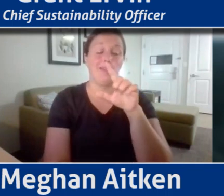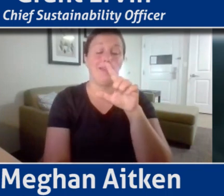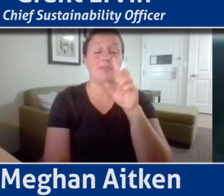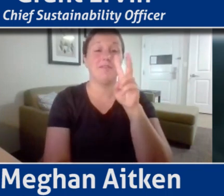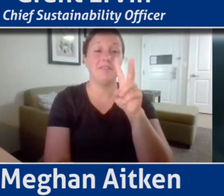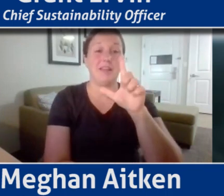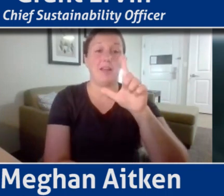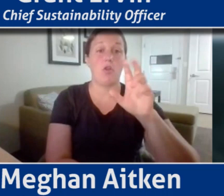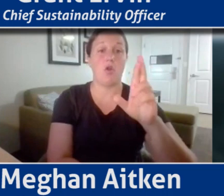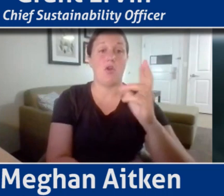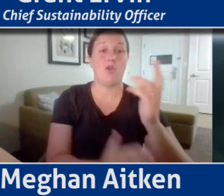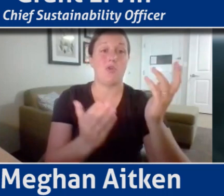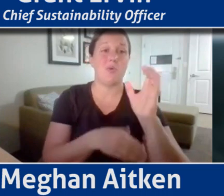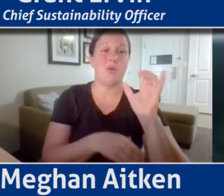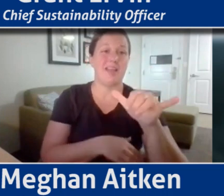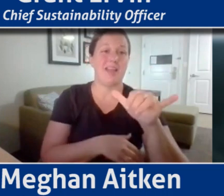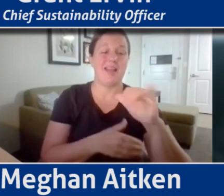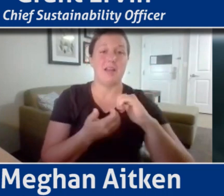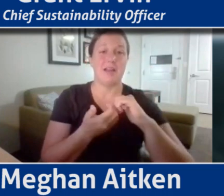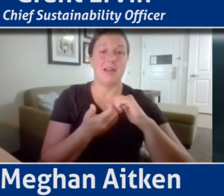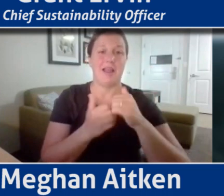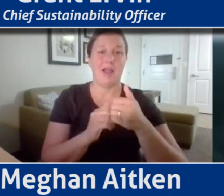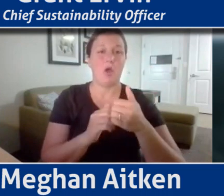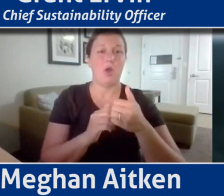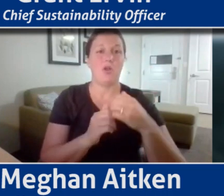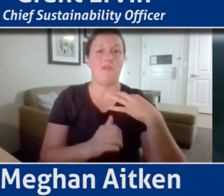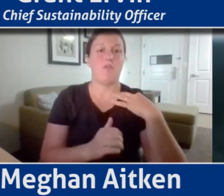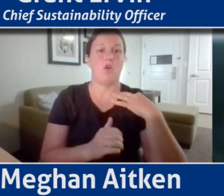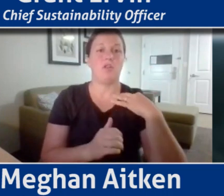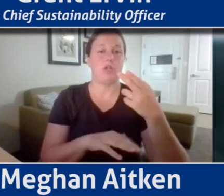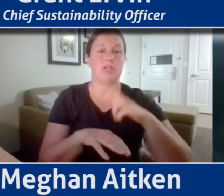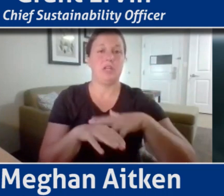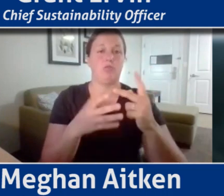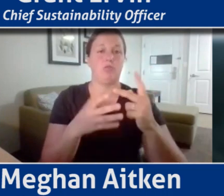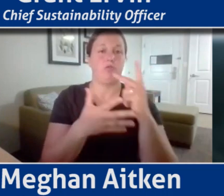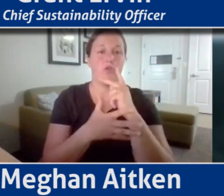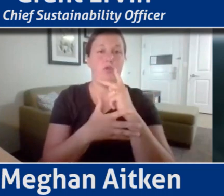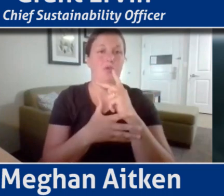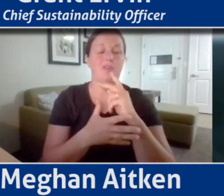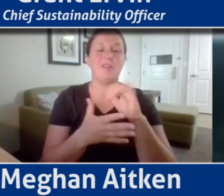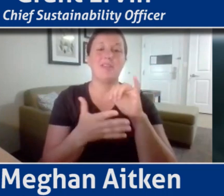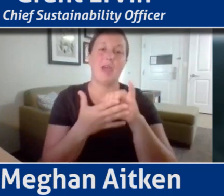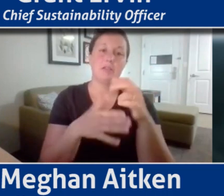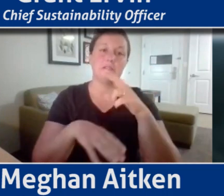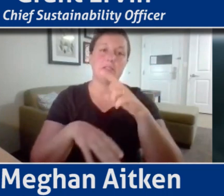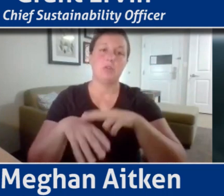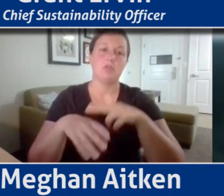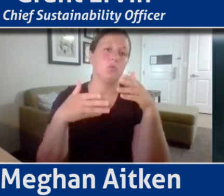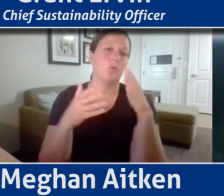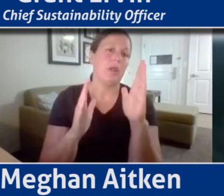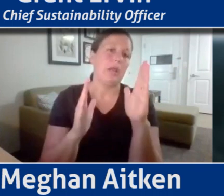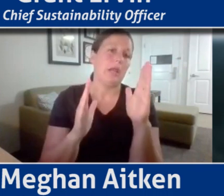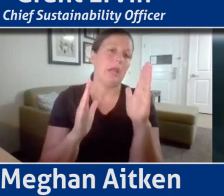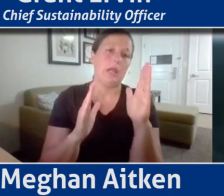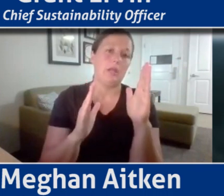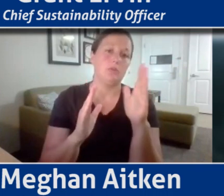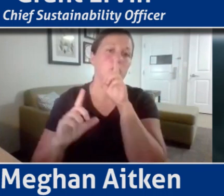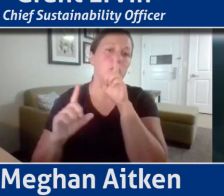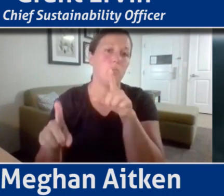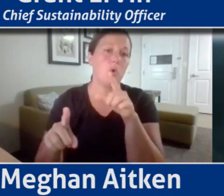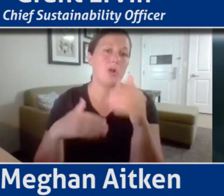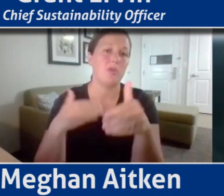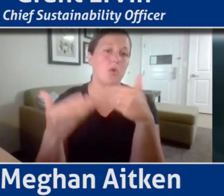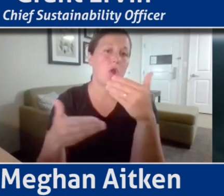it came to be from the voluntary national reviews, which are a nation's way to voluntarily report on their progress to the